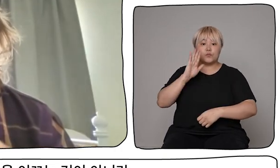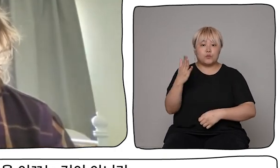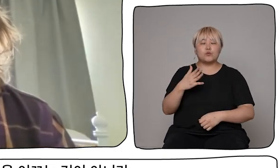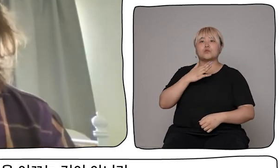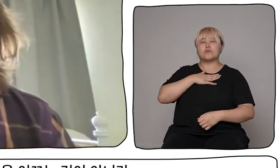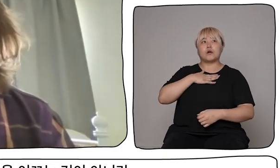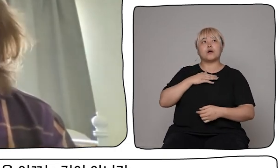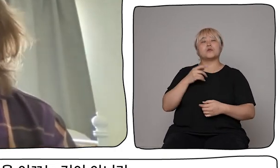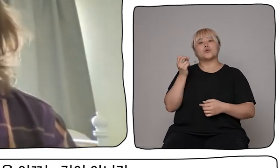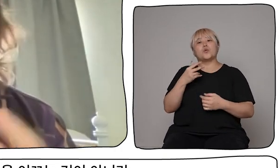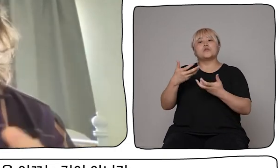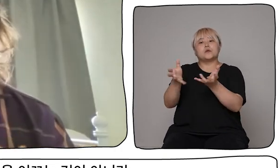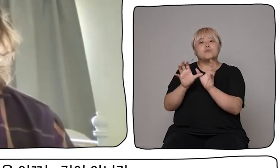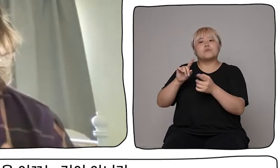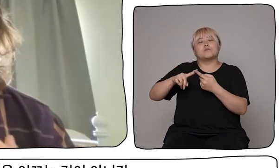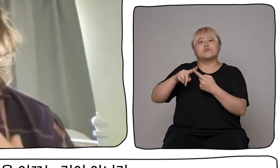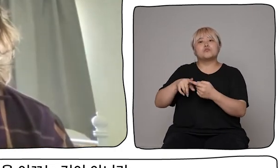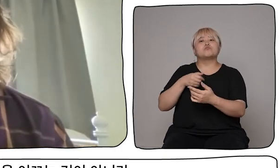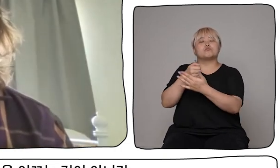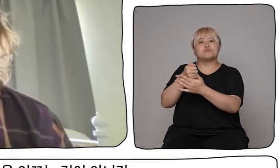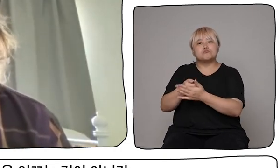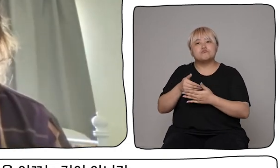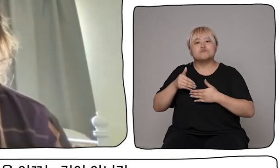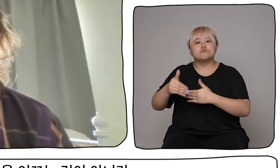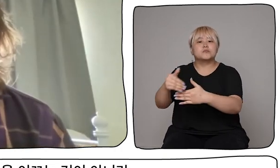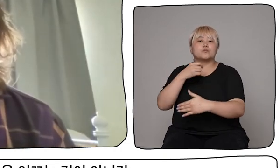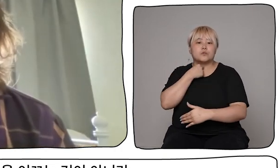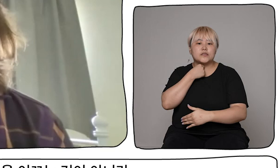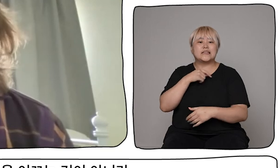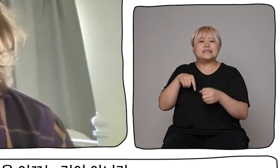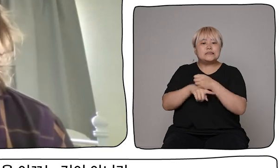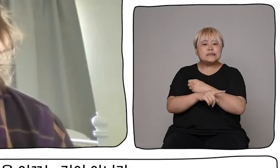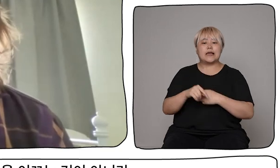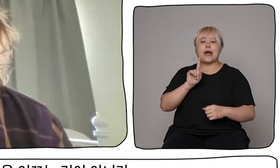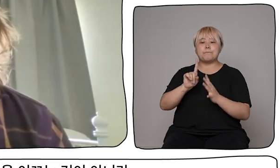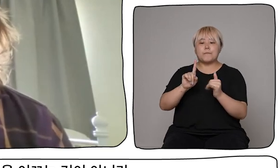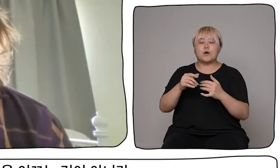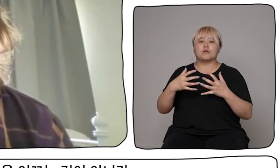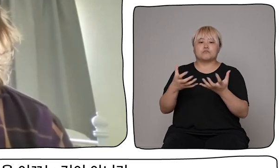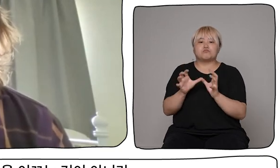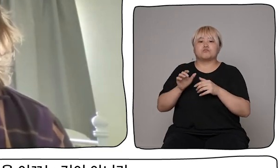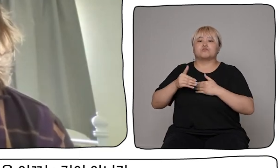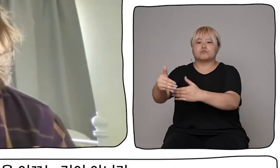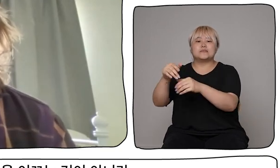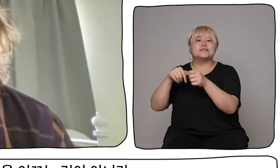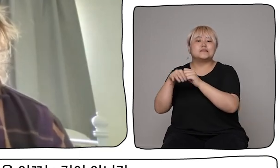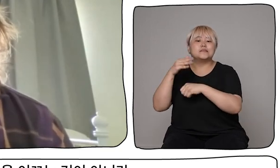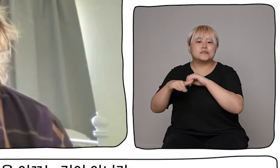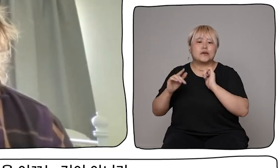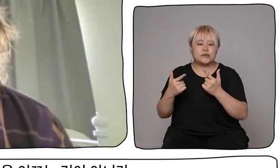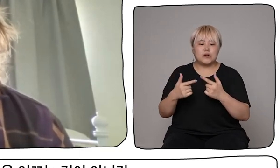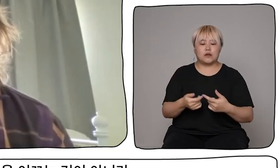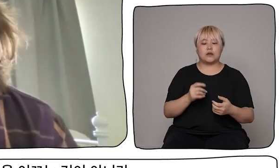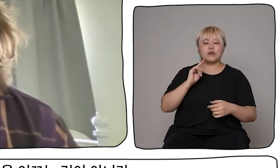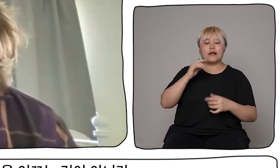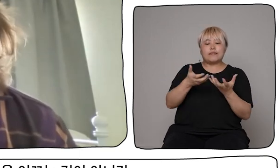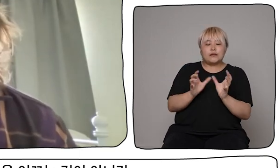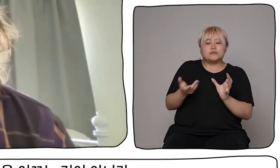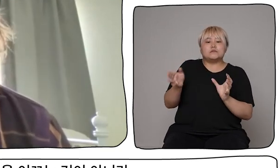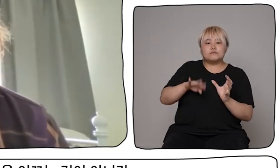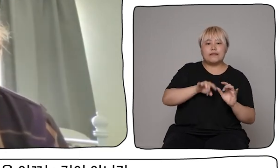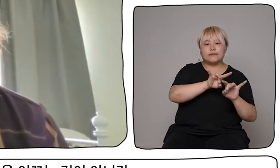rather than just individual or pairs of figureheads leading the way. A much more community-focused way of running an arts organisation.